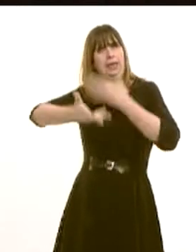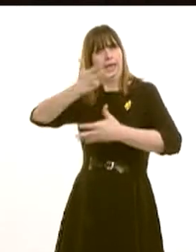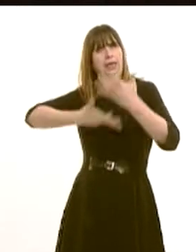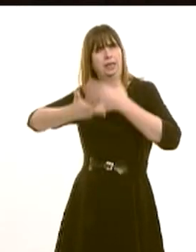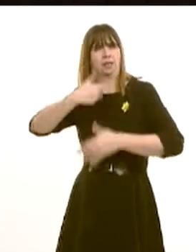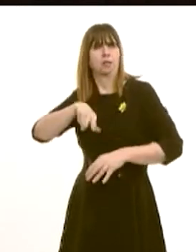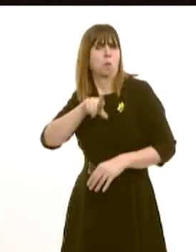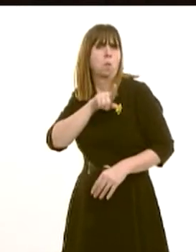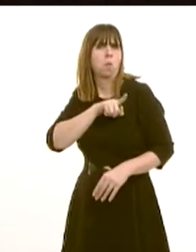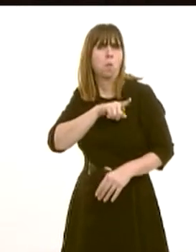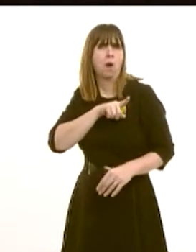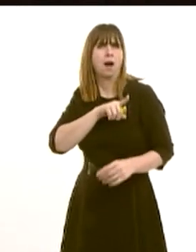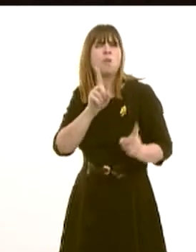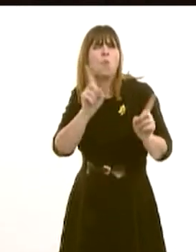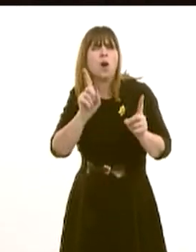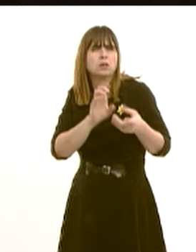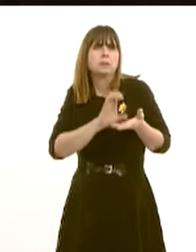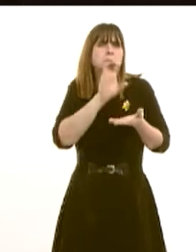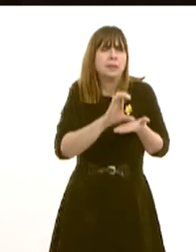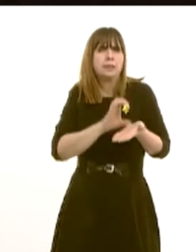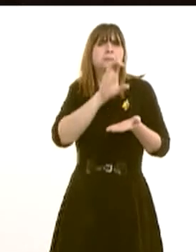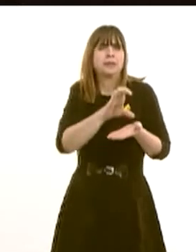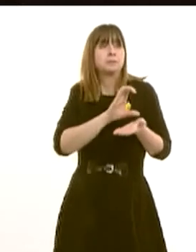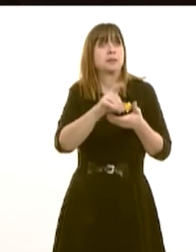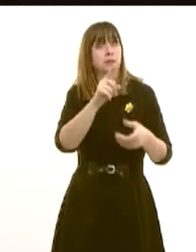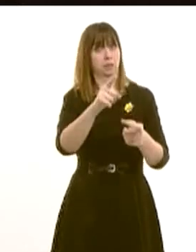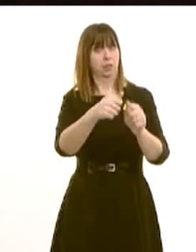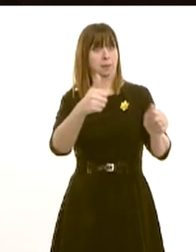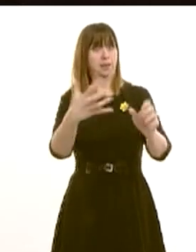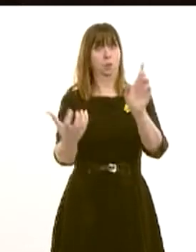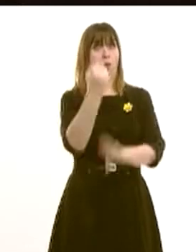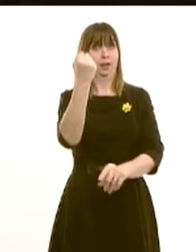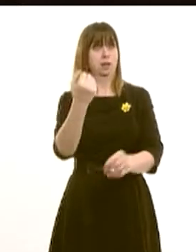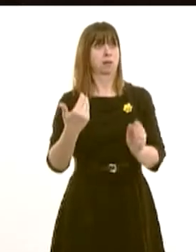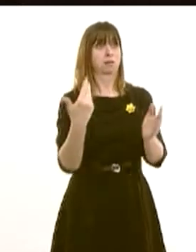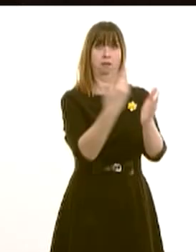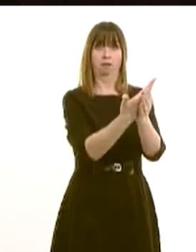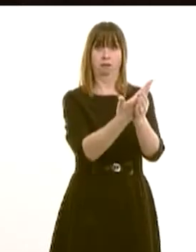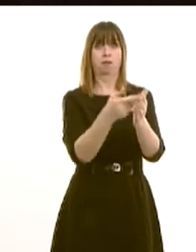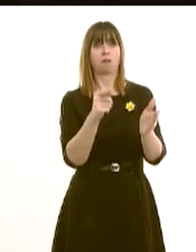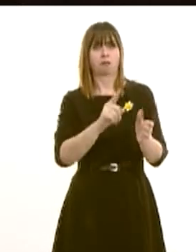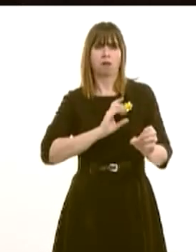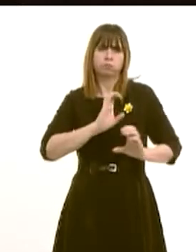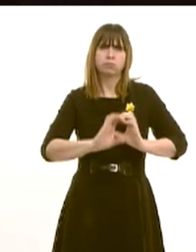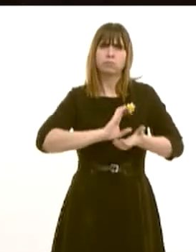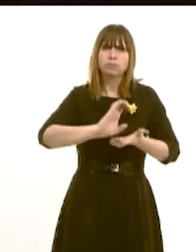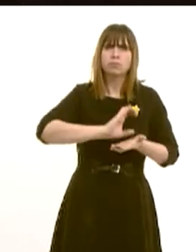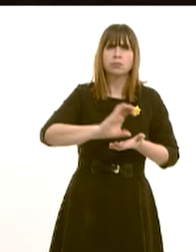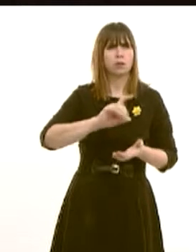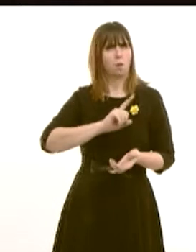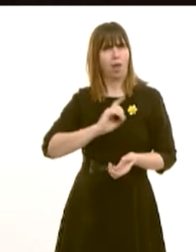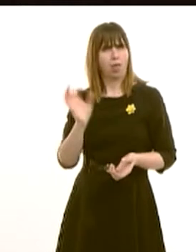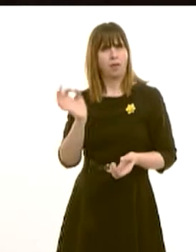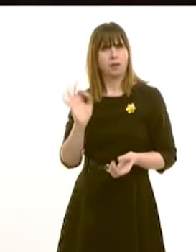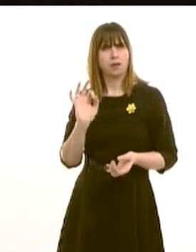for the totality of payments to the successful tendra under the interim arrangements, and why no deductions were made